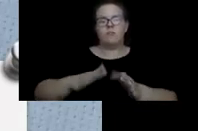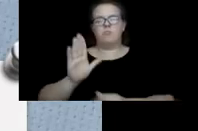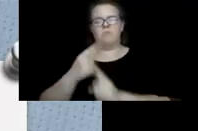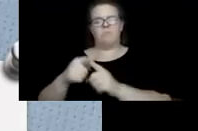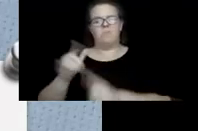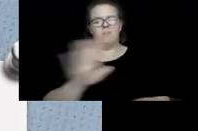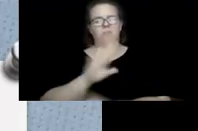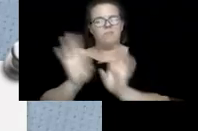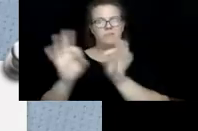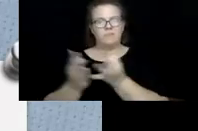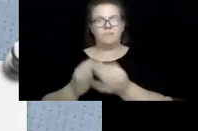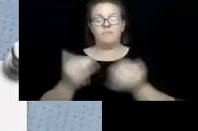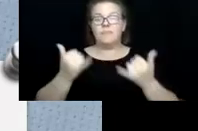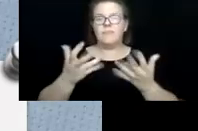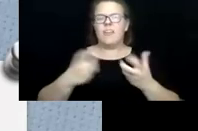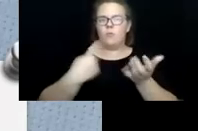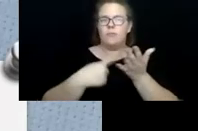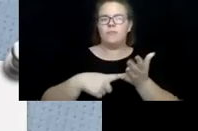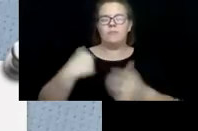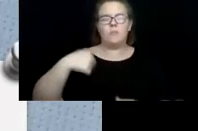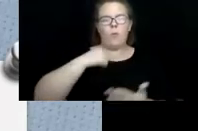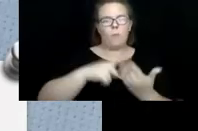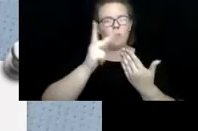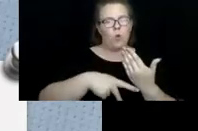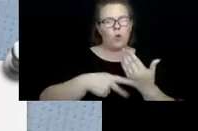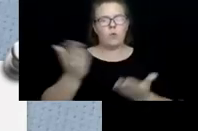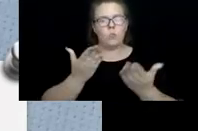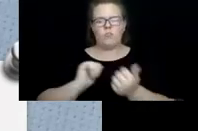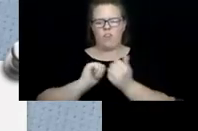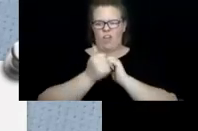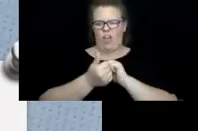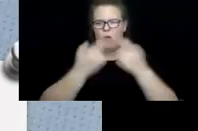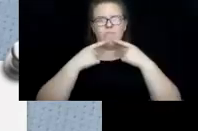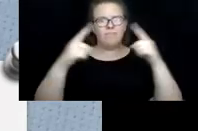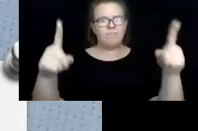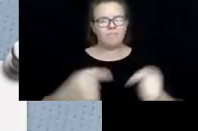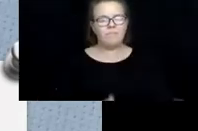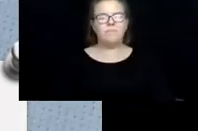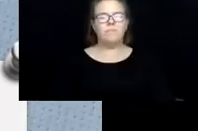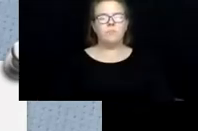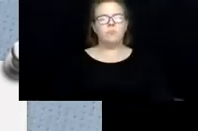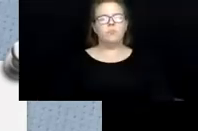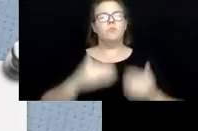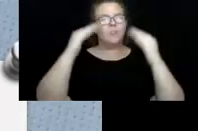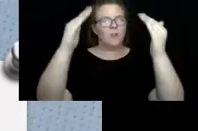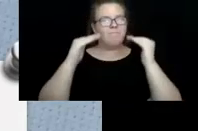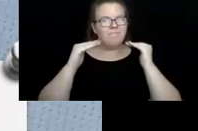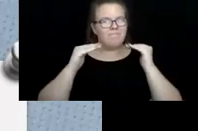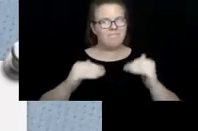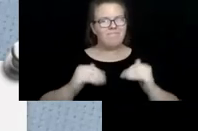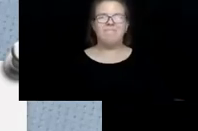now, I'd like to talk about our programs and services and how we get all of this accomplished. So I think we'll need to see our next slide.